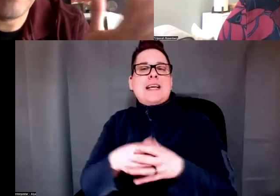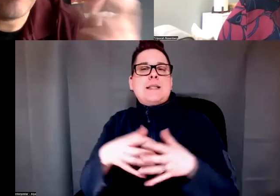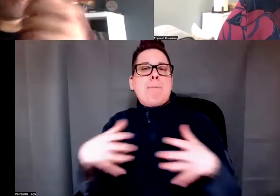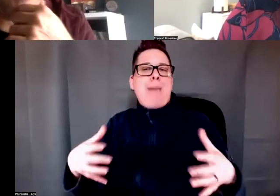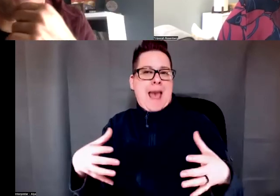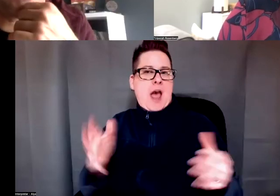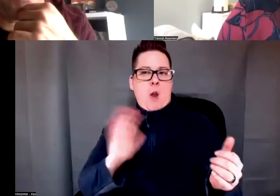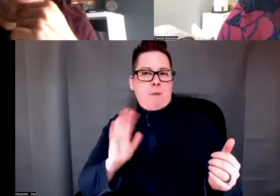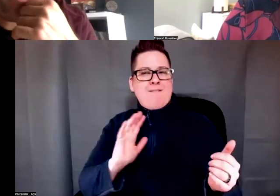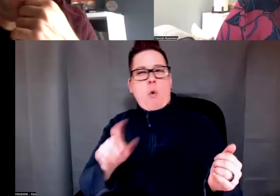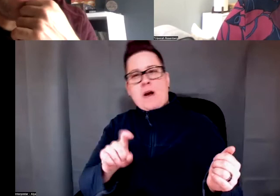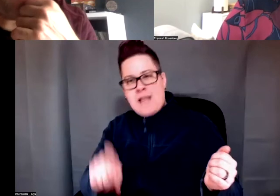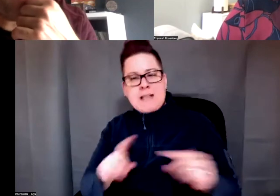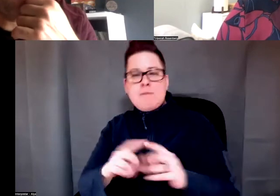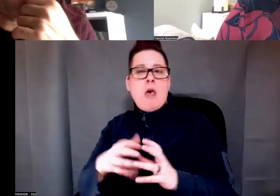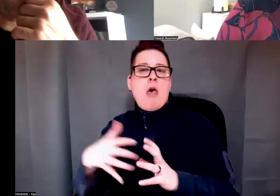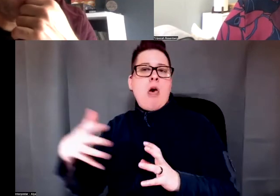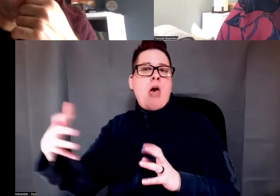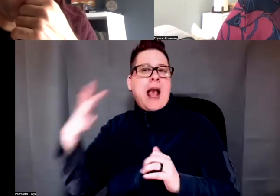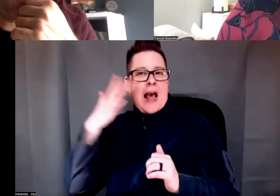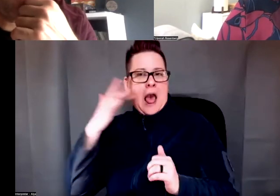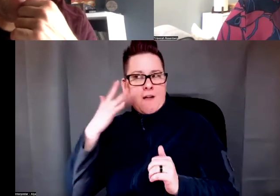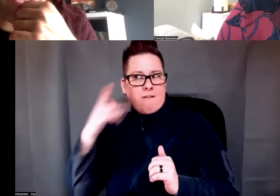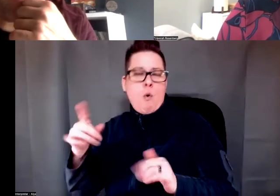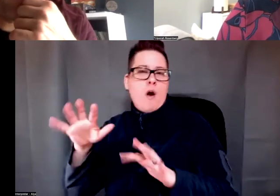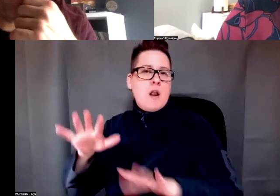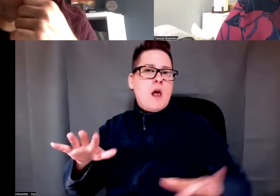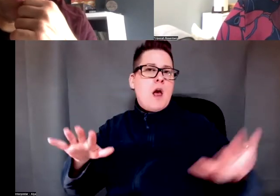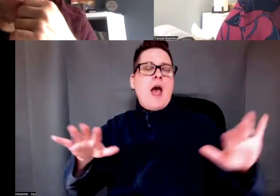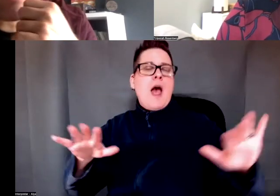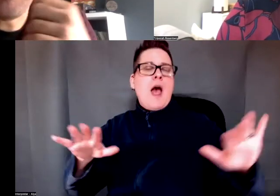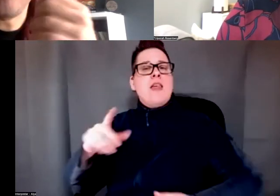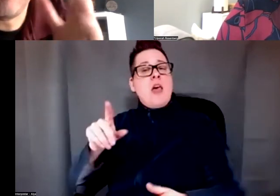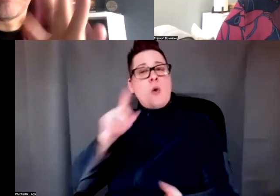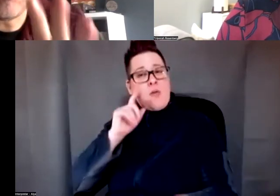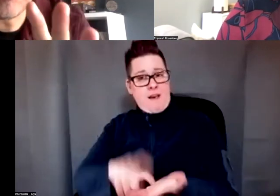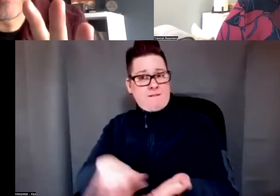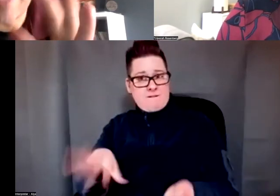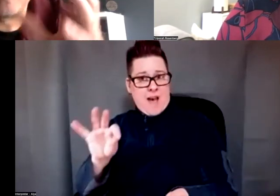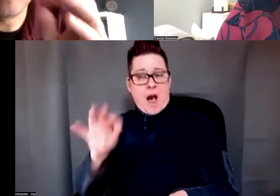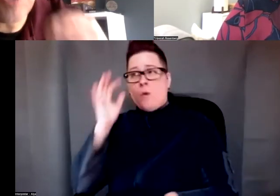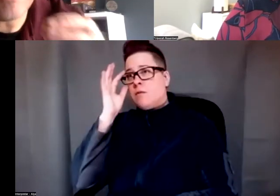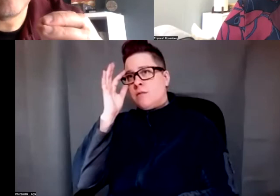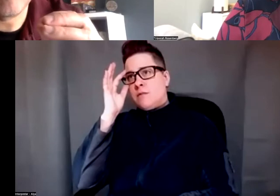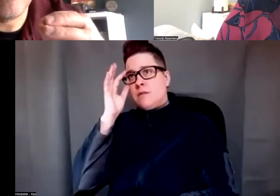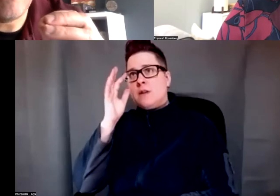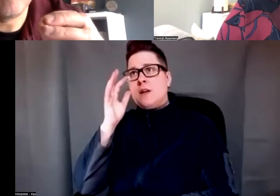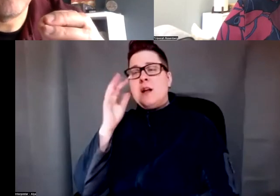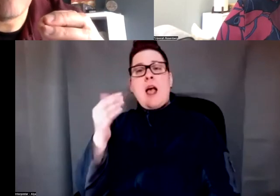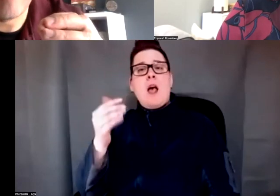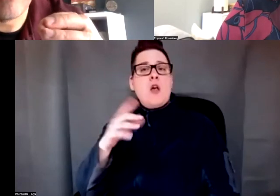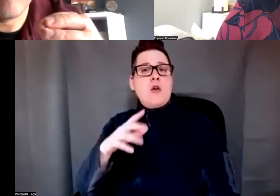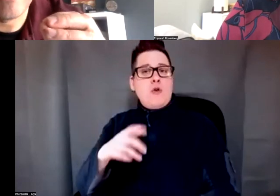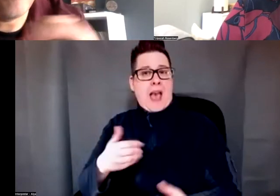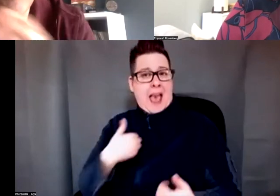of Latino immigrants. And that bicultural gap, what they found is that the bicultural gap does not necessarily lead